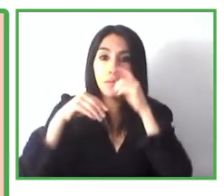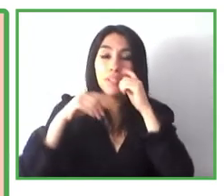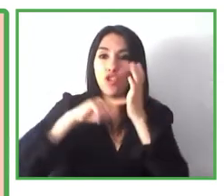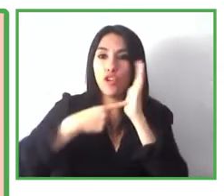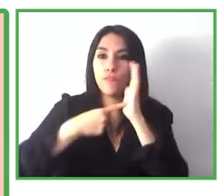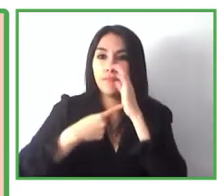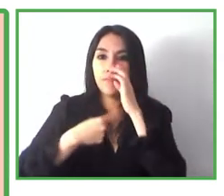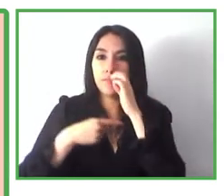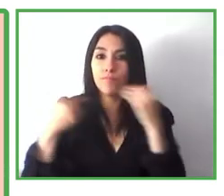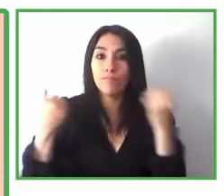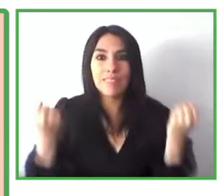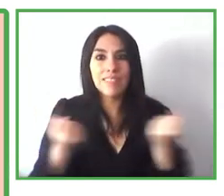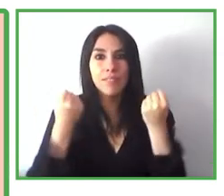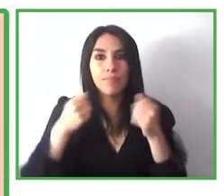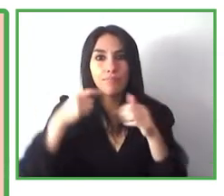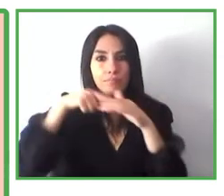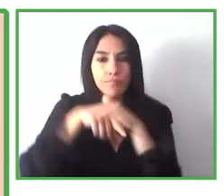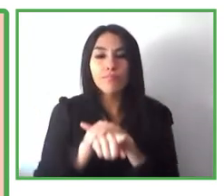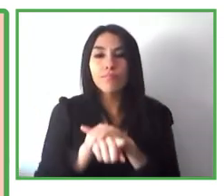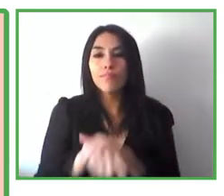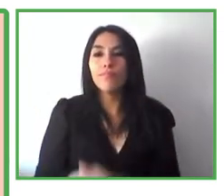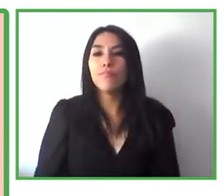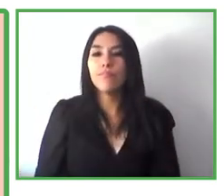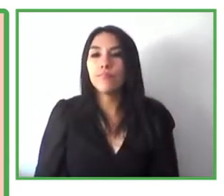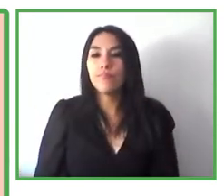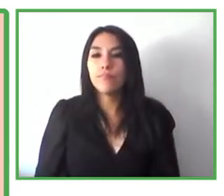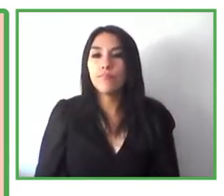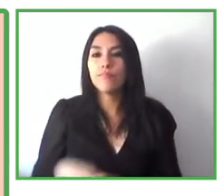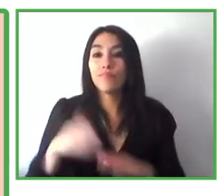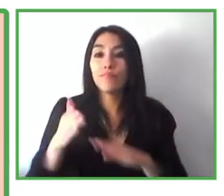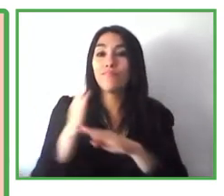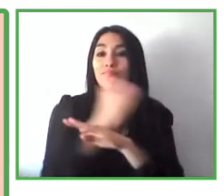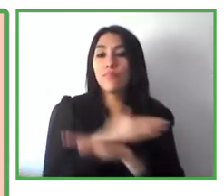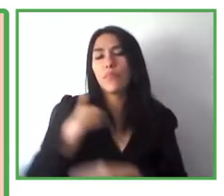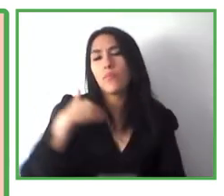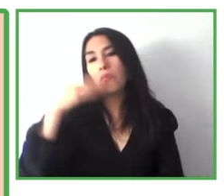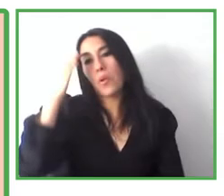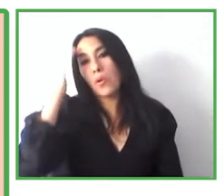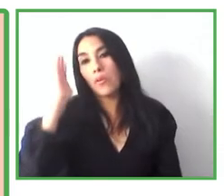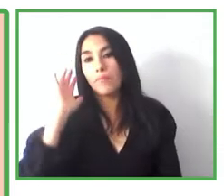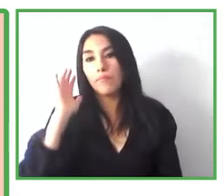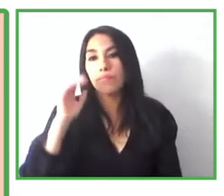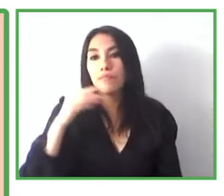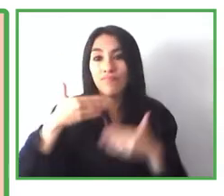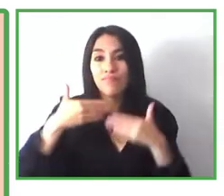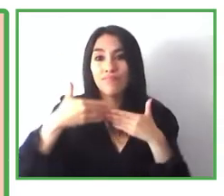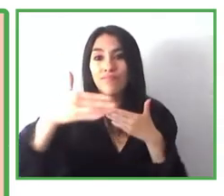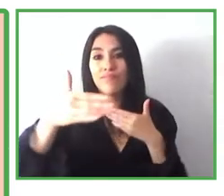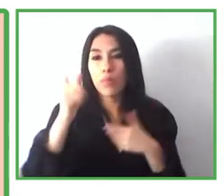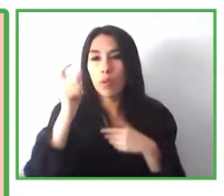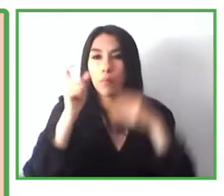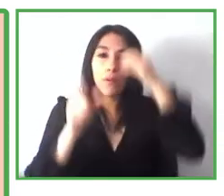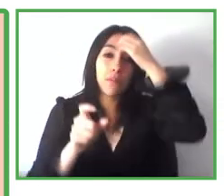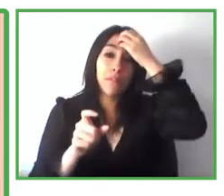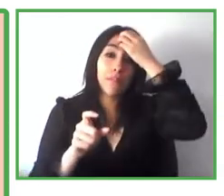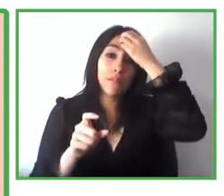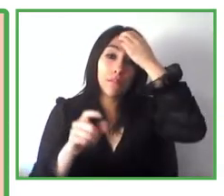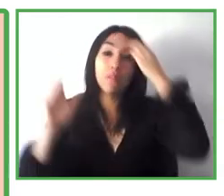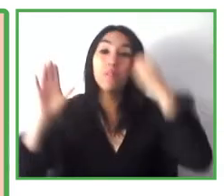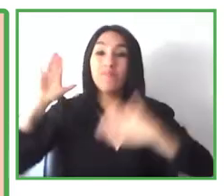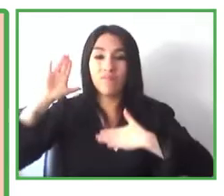and also including this in a way that is not perceived. So far away from any concept of